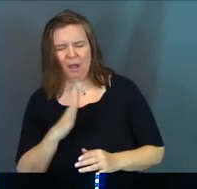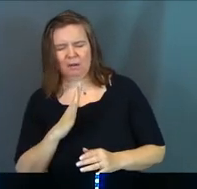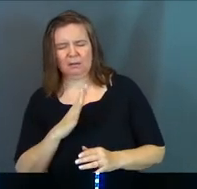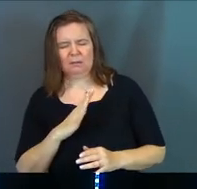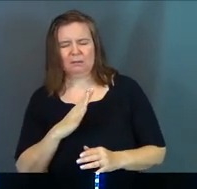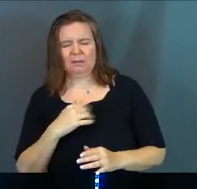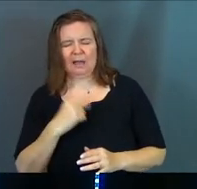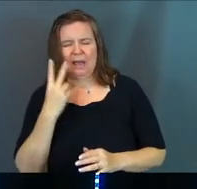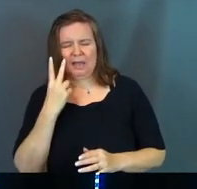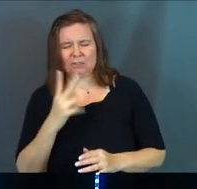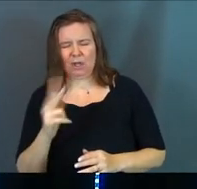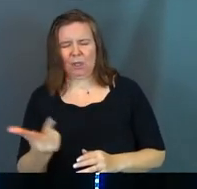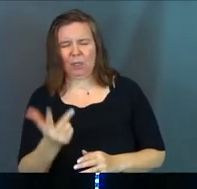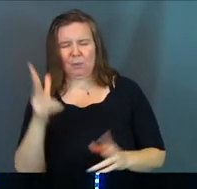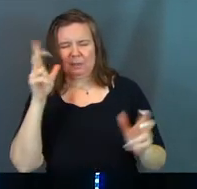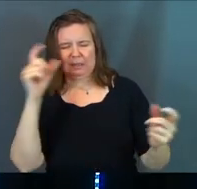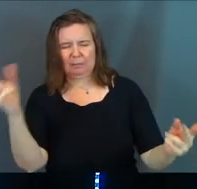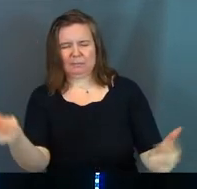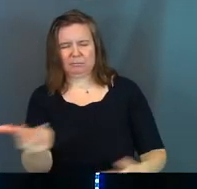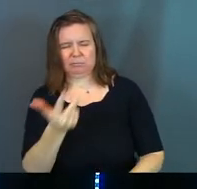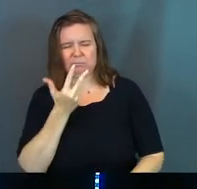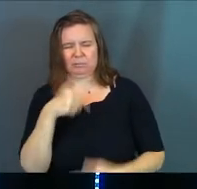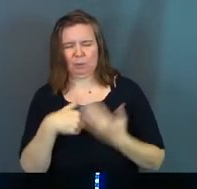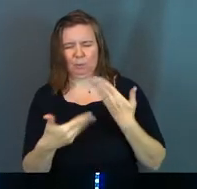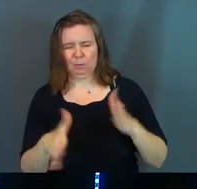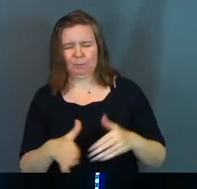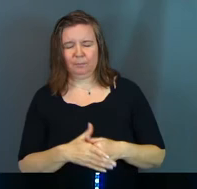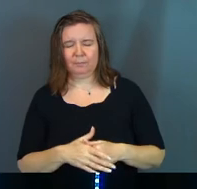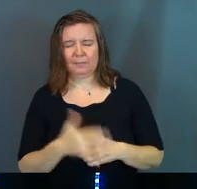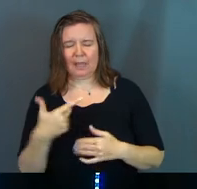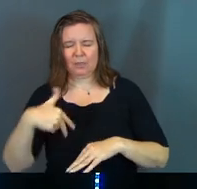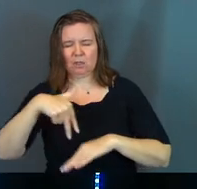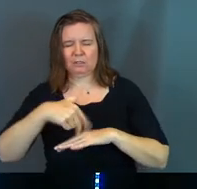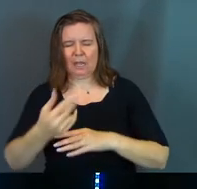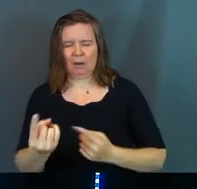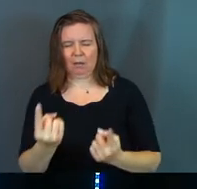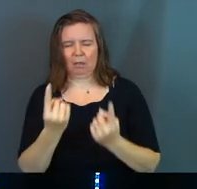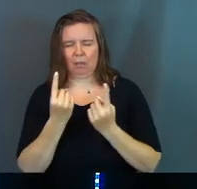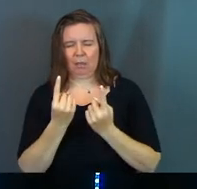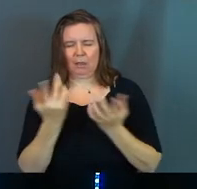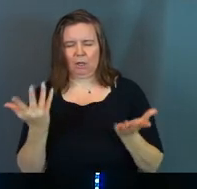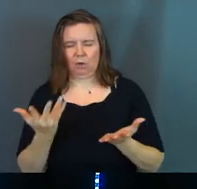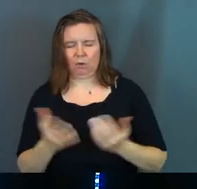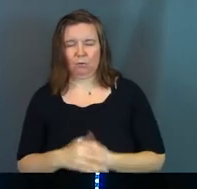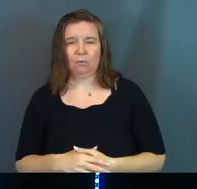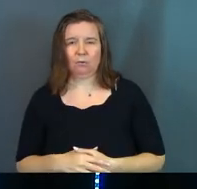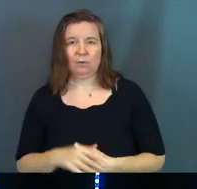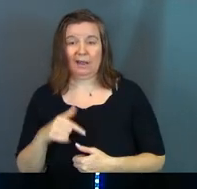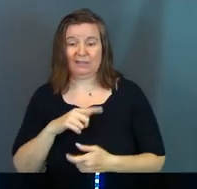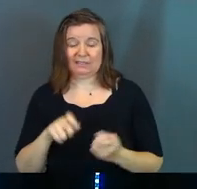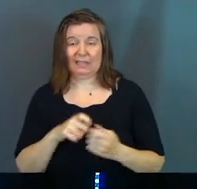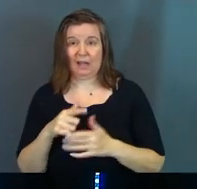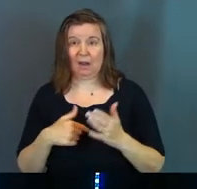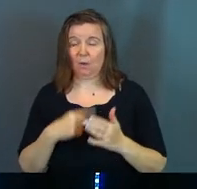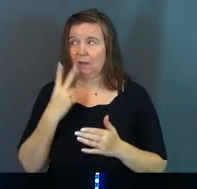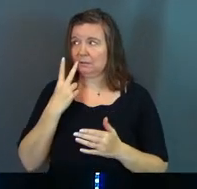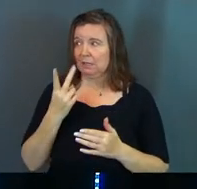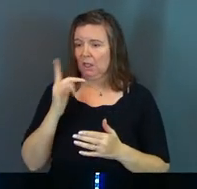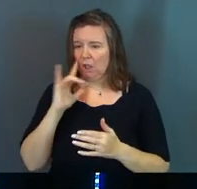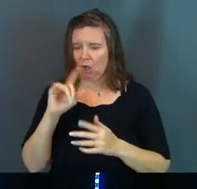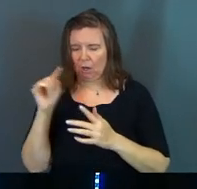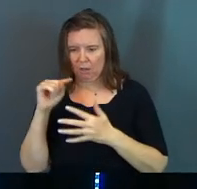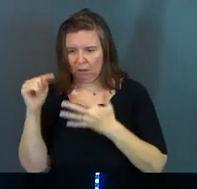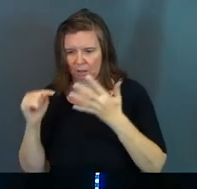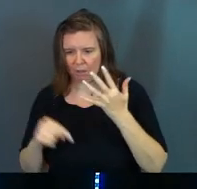God, I just saw three demons come into the room. And they're standing right here. And this is exactly how they